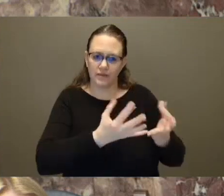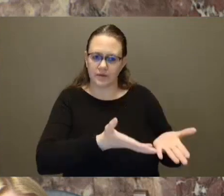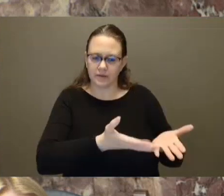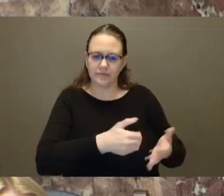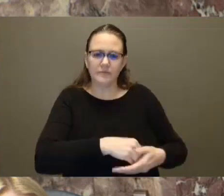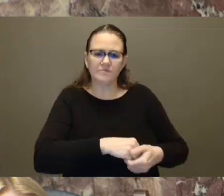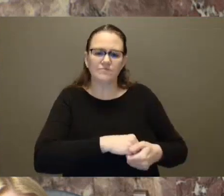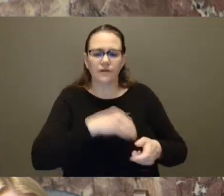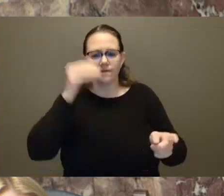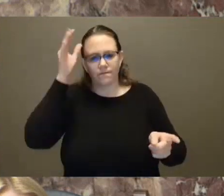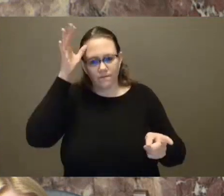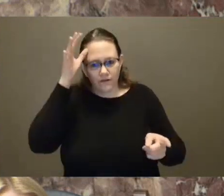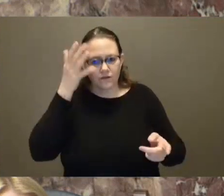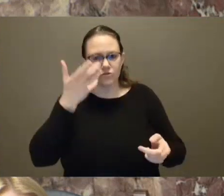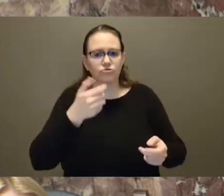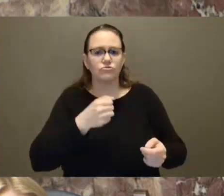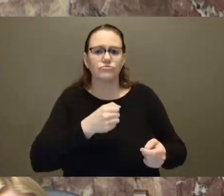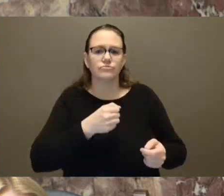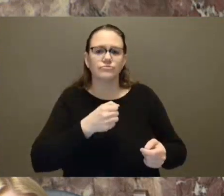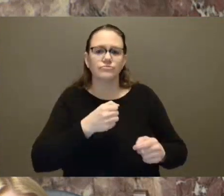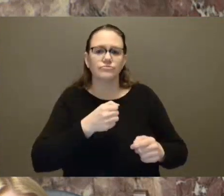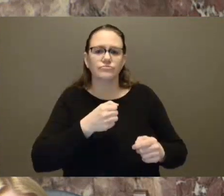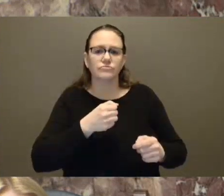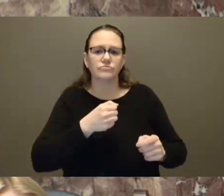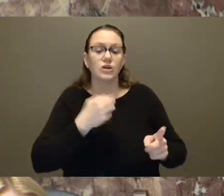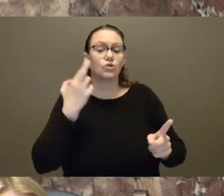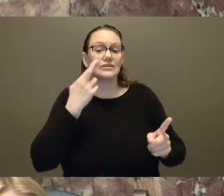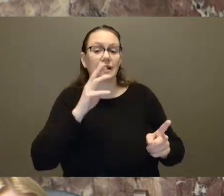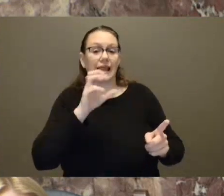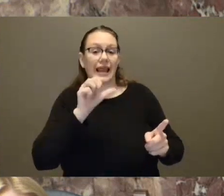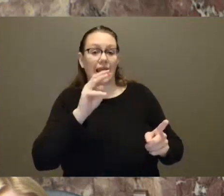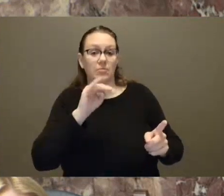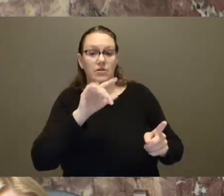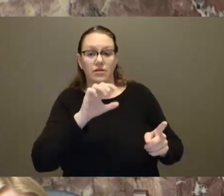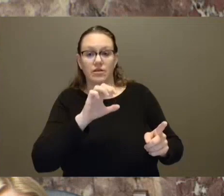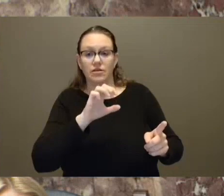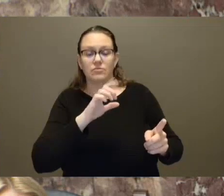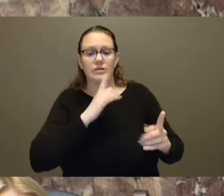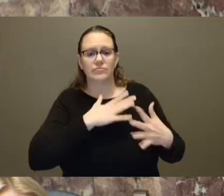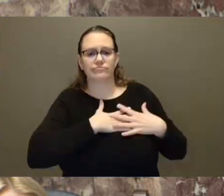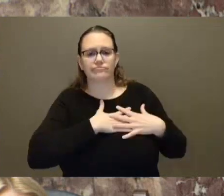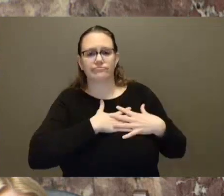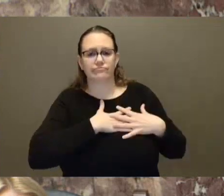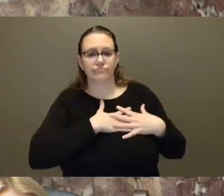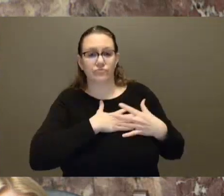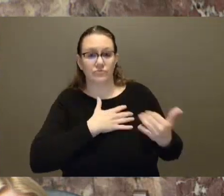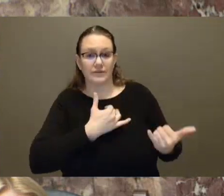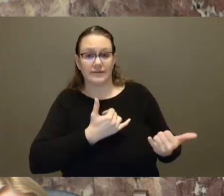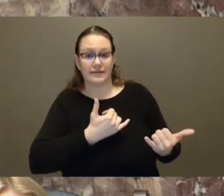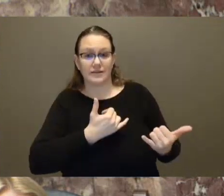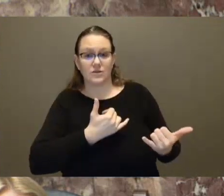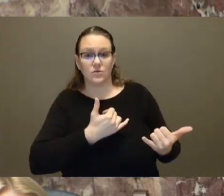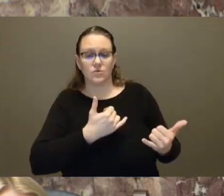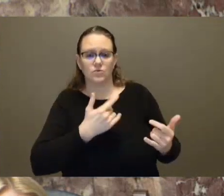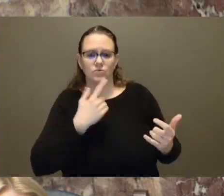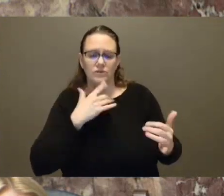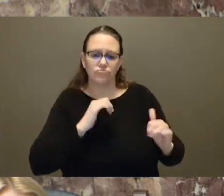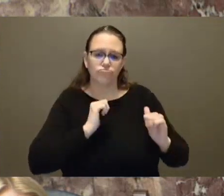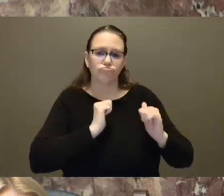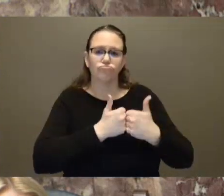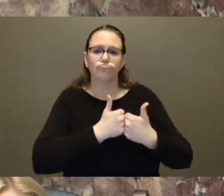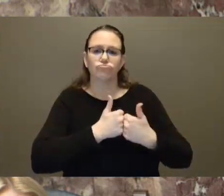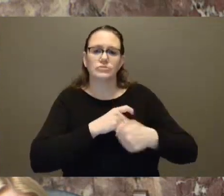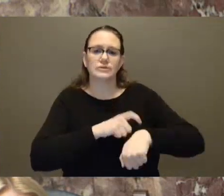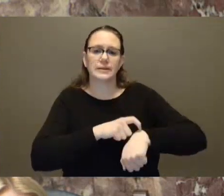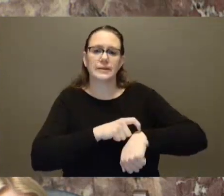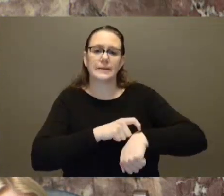a challenging time when it comes to child and youth mental health right now for kids. And, Honourable Speaker, that's why we're doing the work that